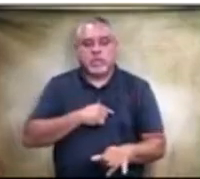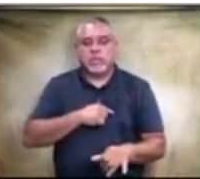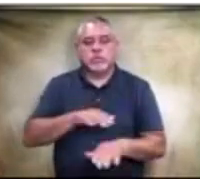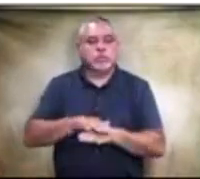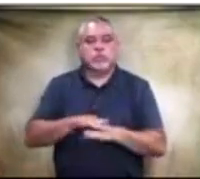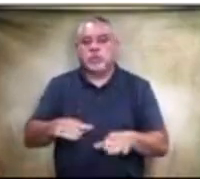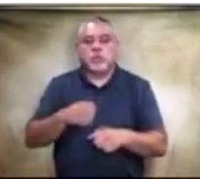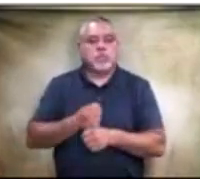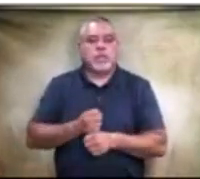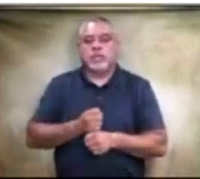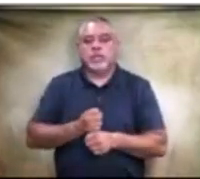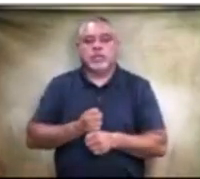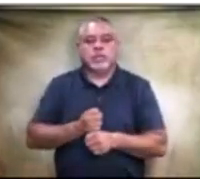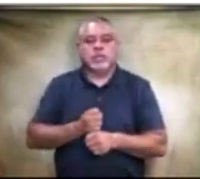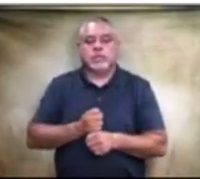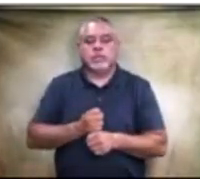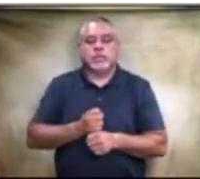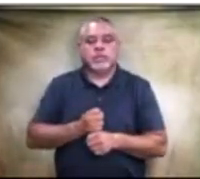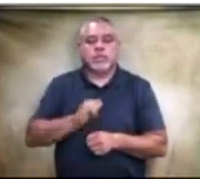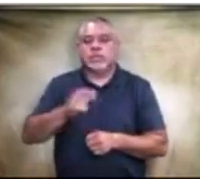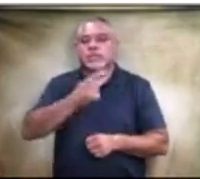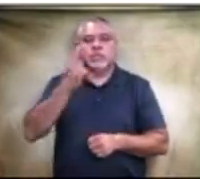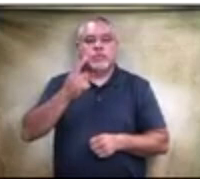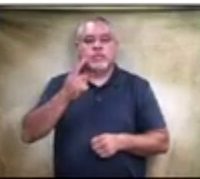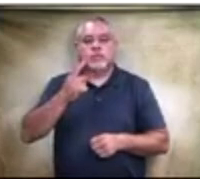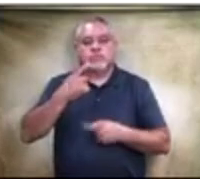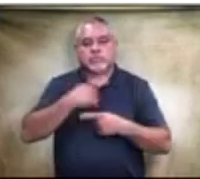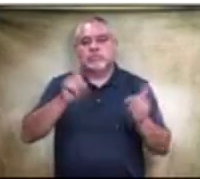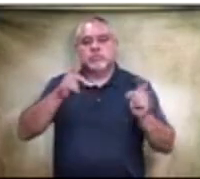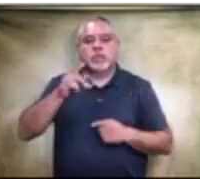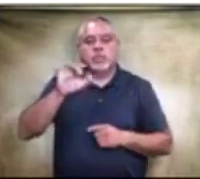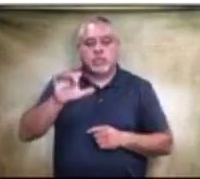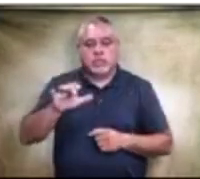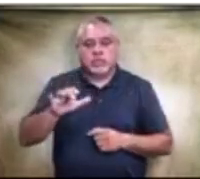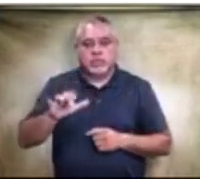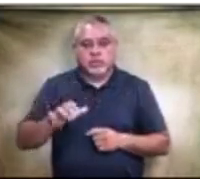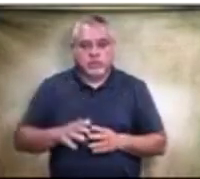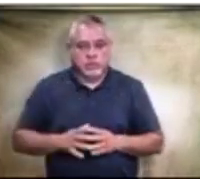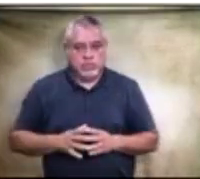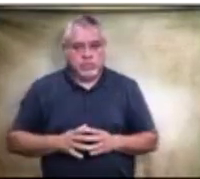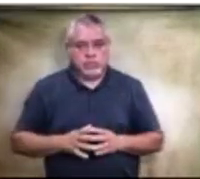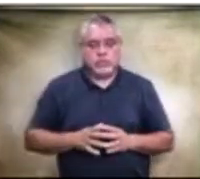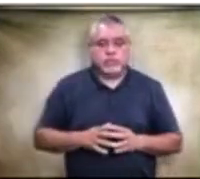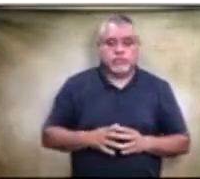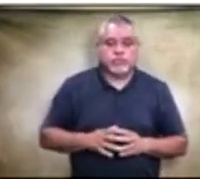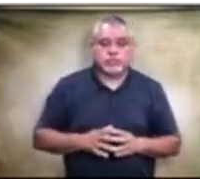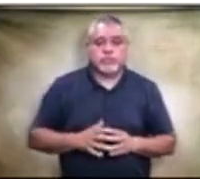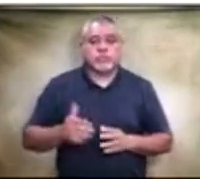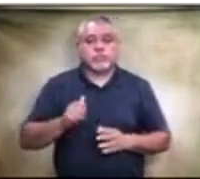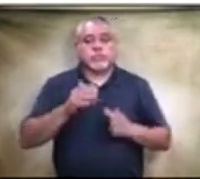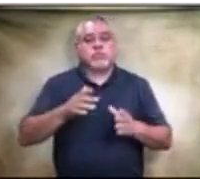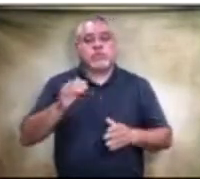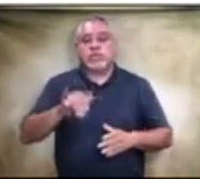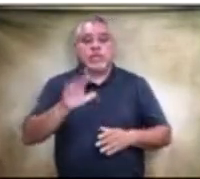that something that's public. Oh, in that case, we could go back